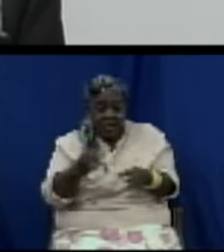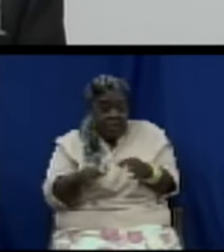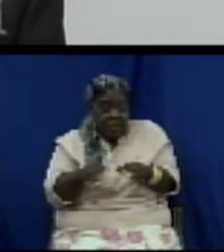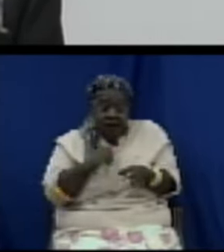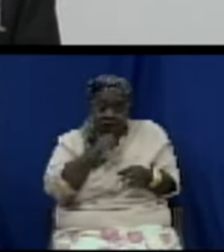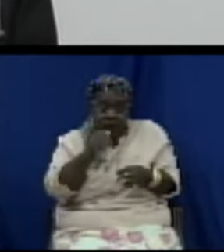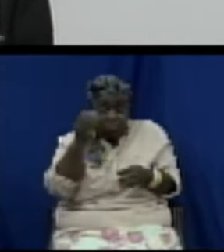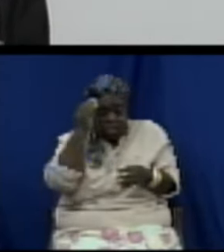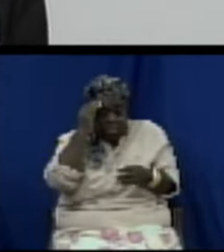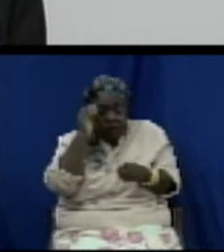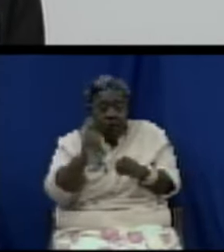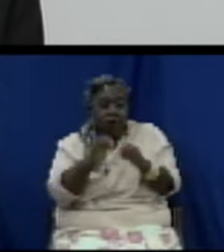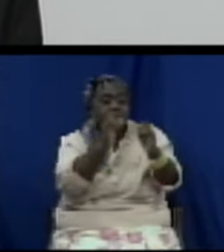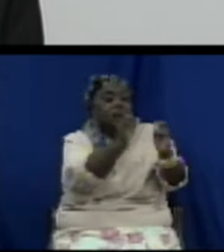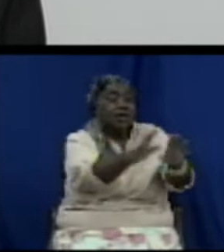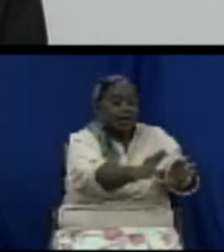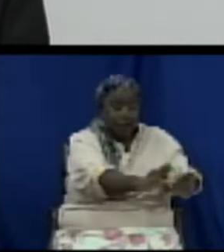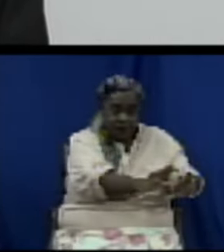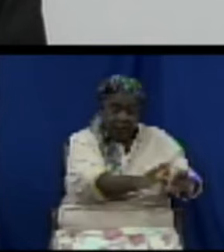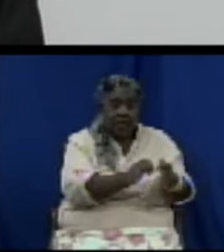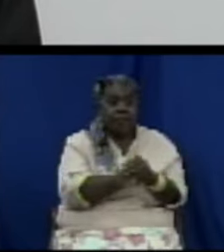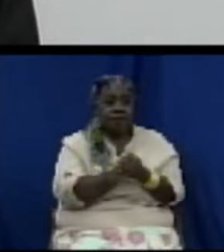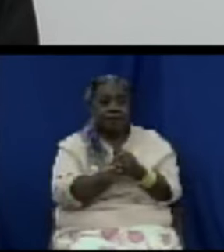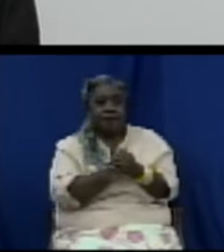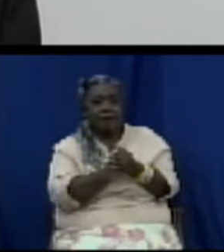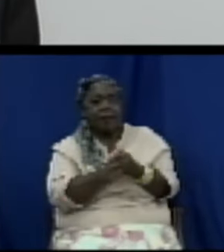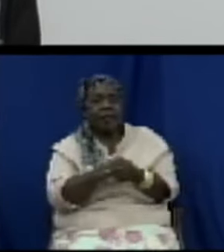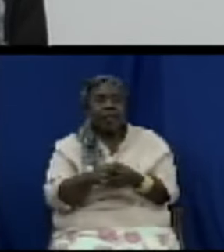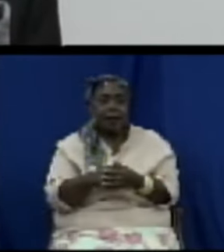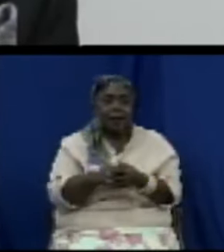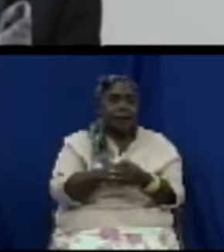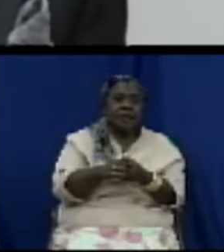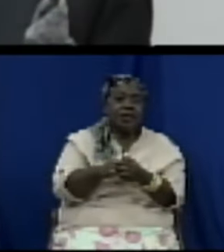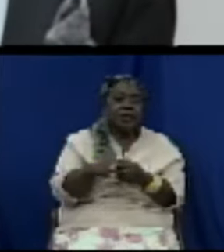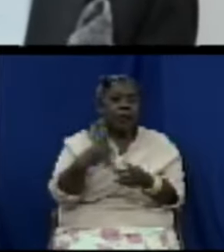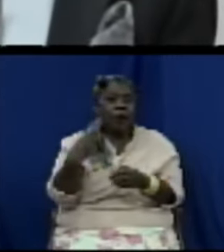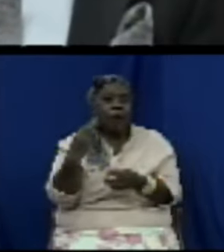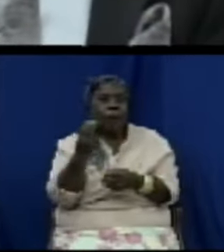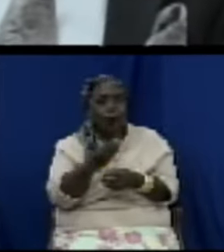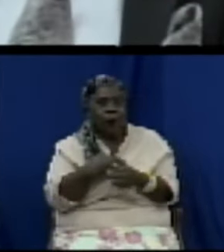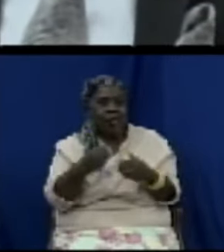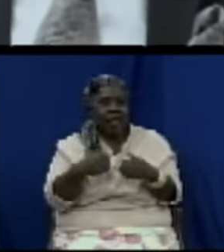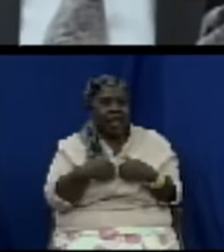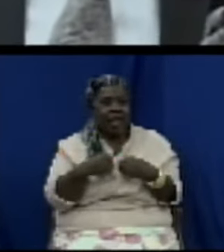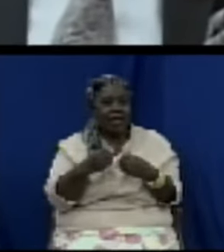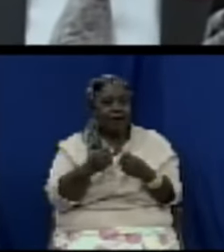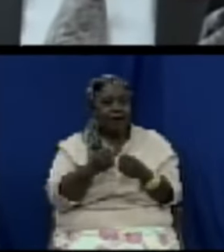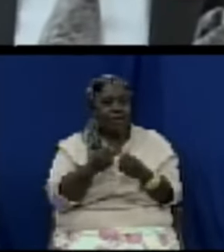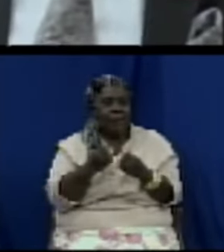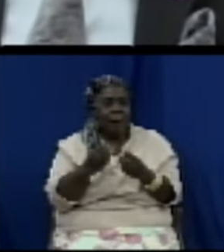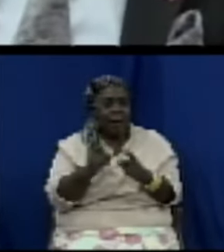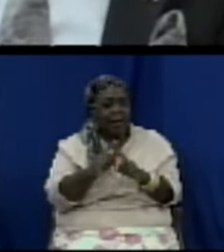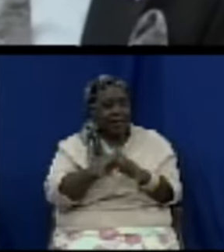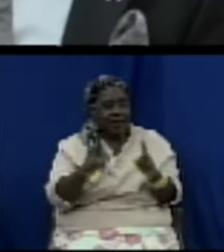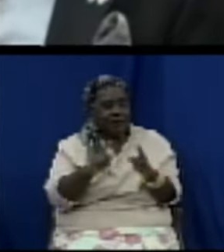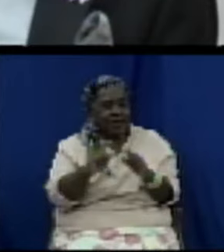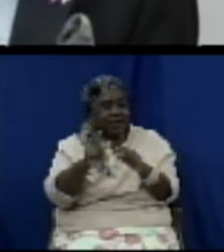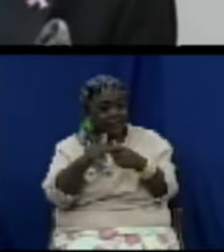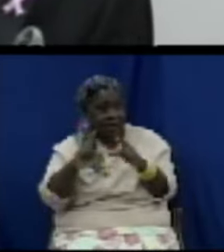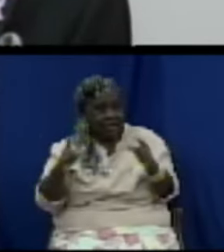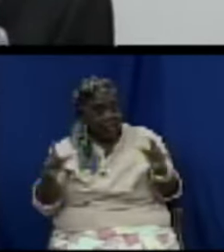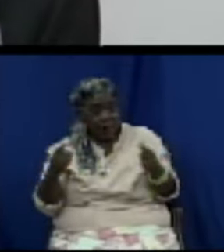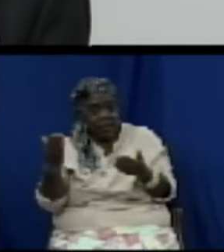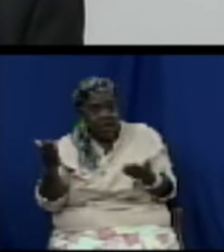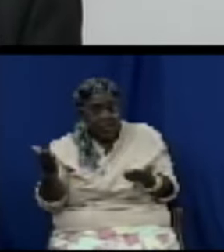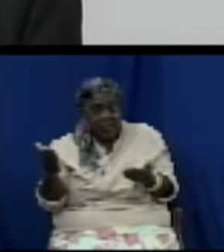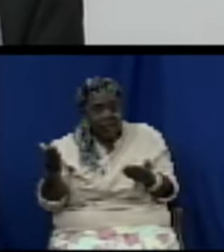a lot of Spanish speaking people are here but it's not all of us who speak Spanish or read